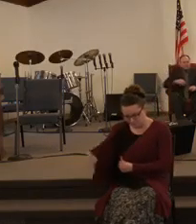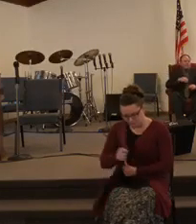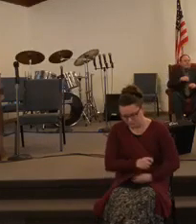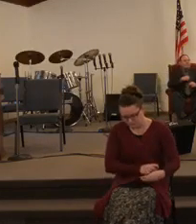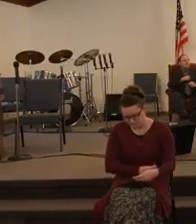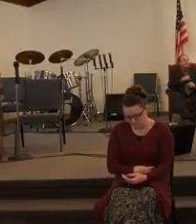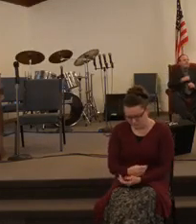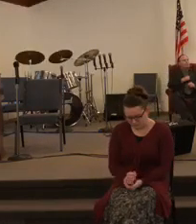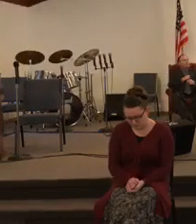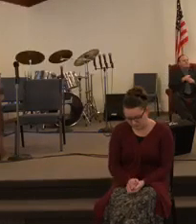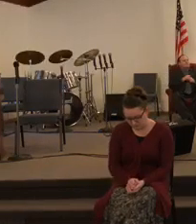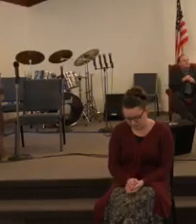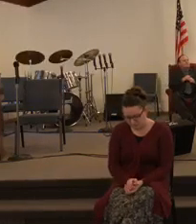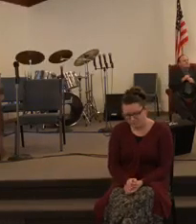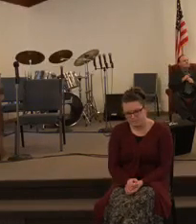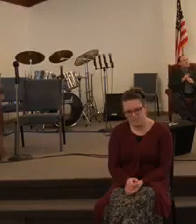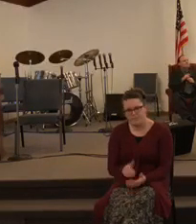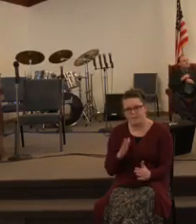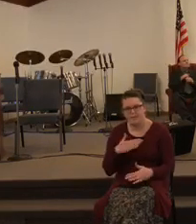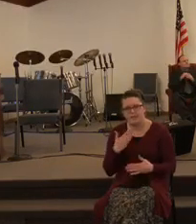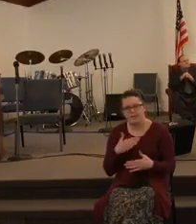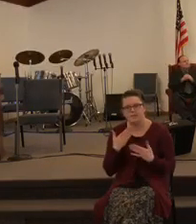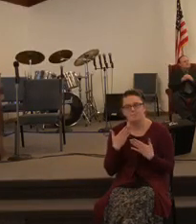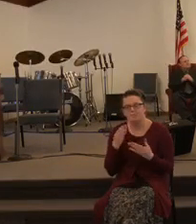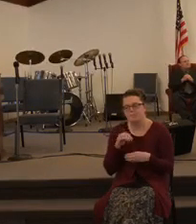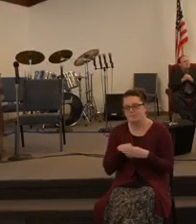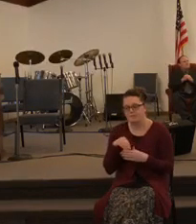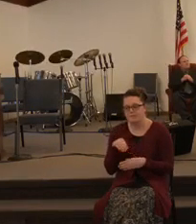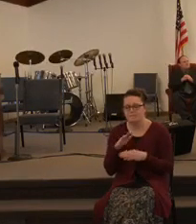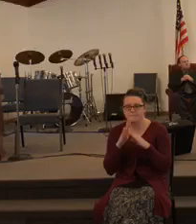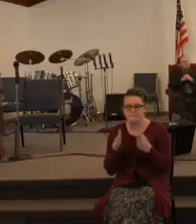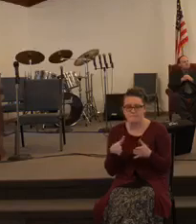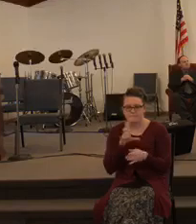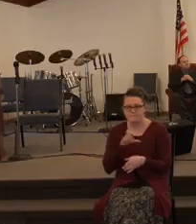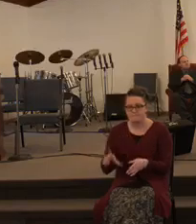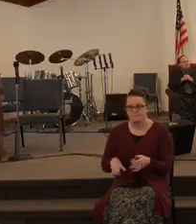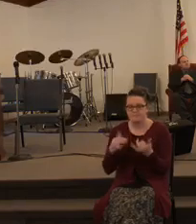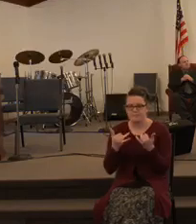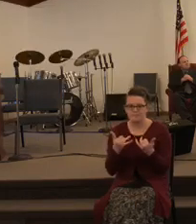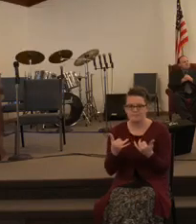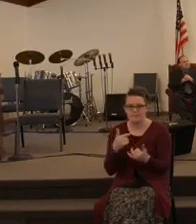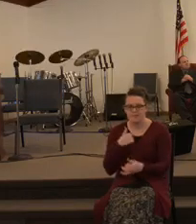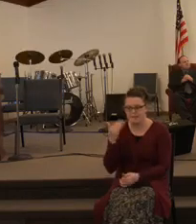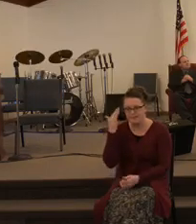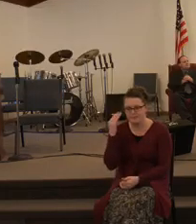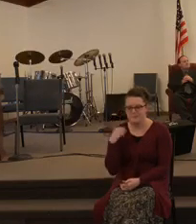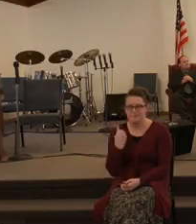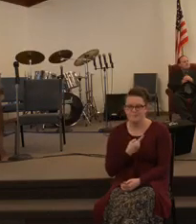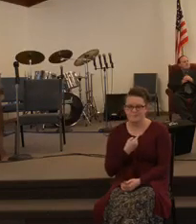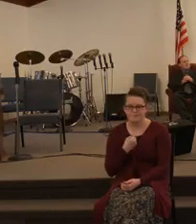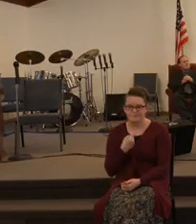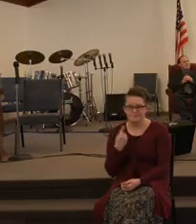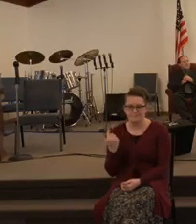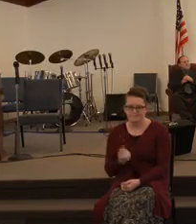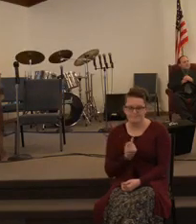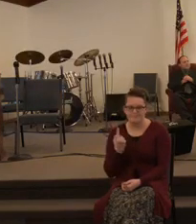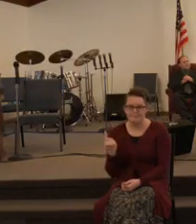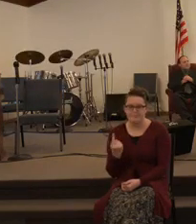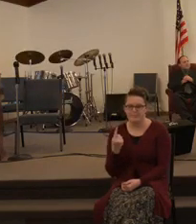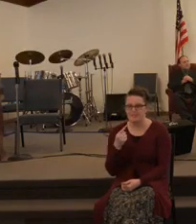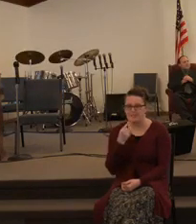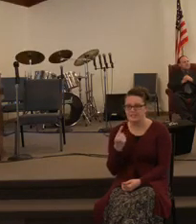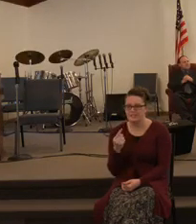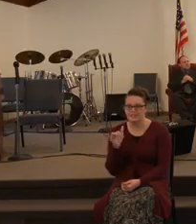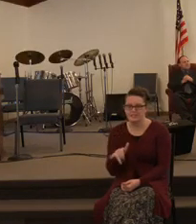And we're just glad to be back in the house of the Lord. I know we always say that, but, you know,